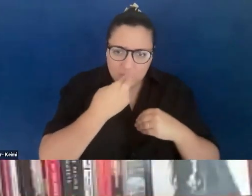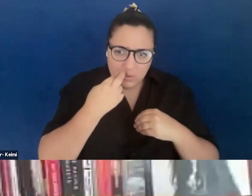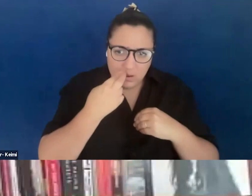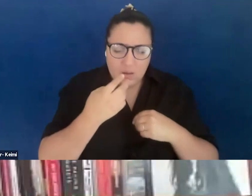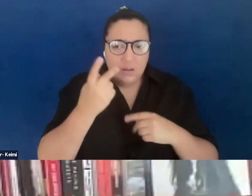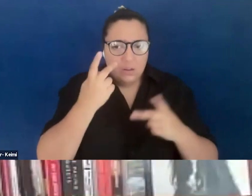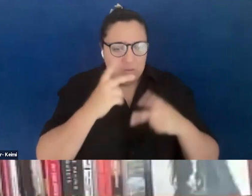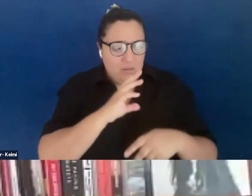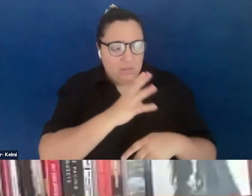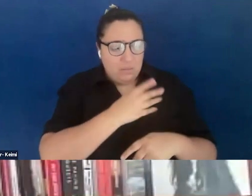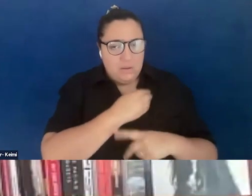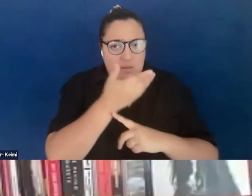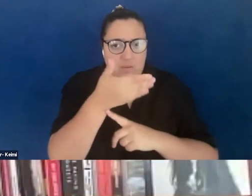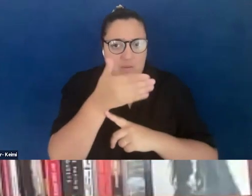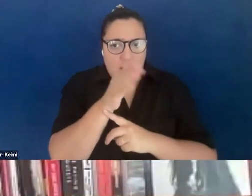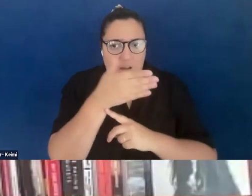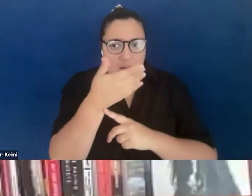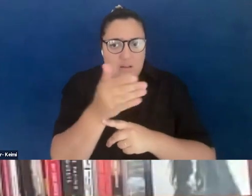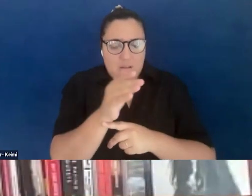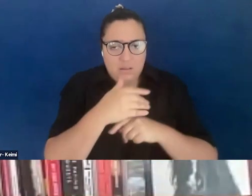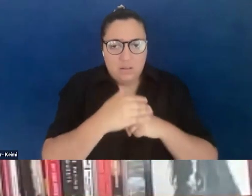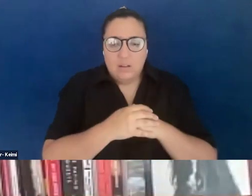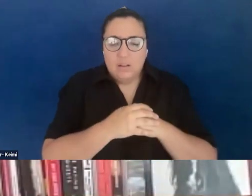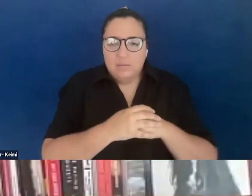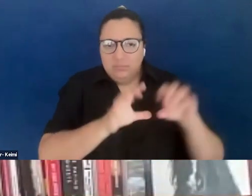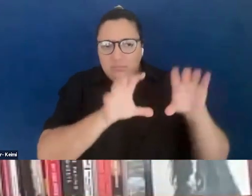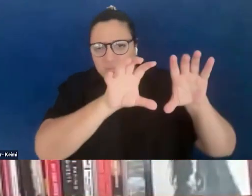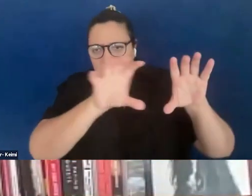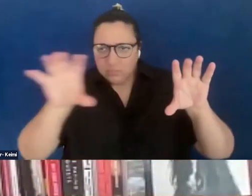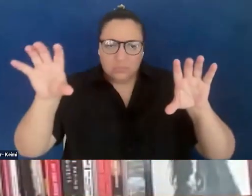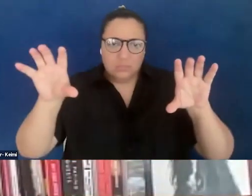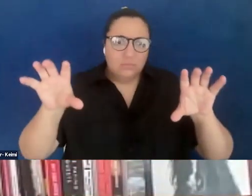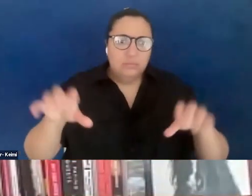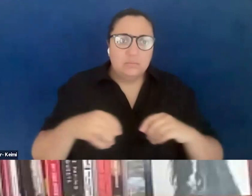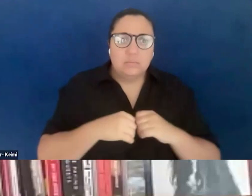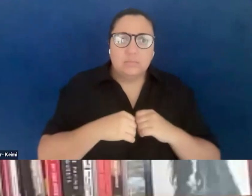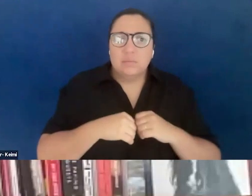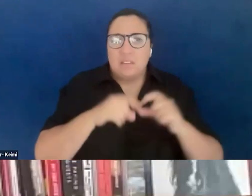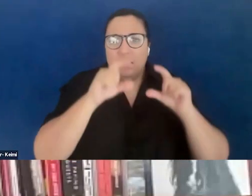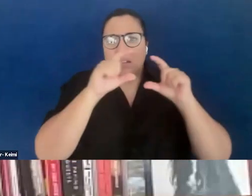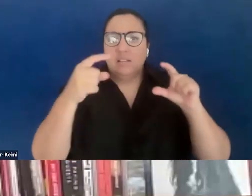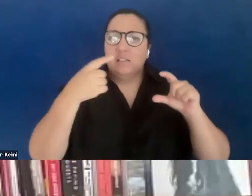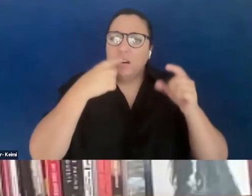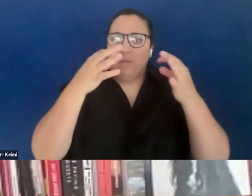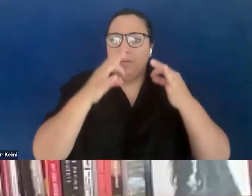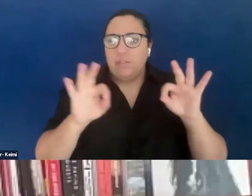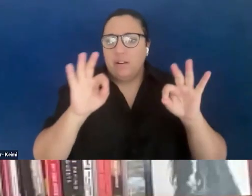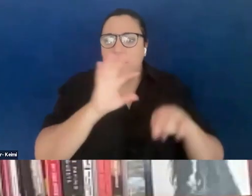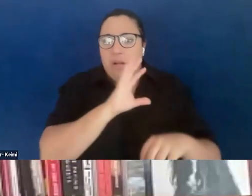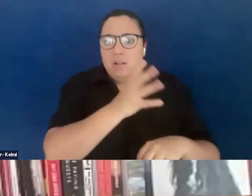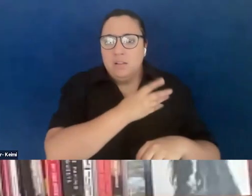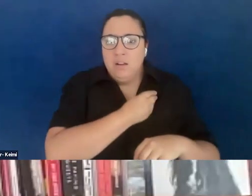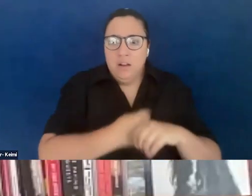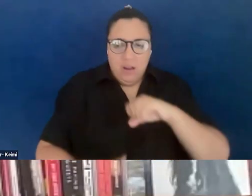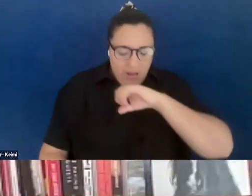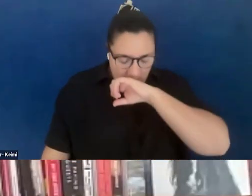flag, right, Palestinian liberation, uh, movement shout-outs, Free Palestine all over the place, and working-class